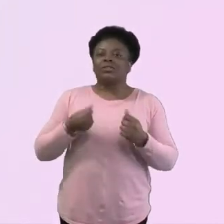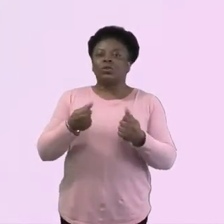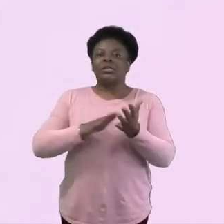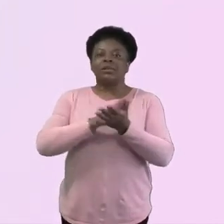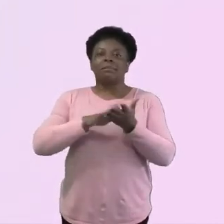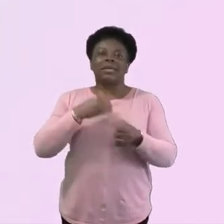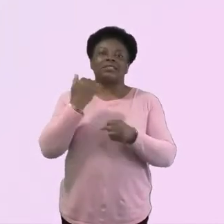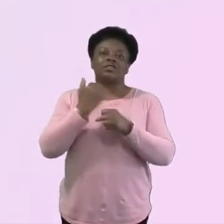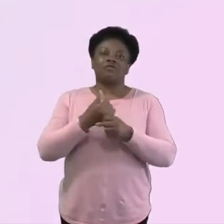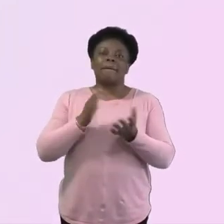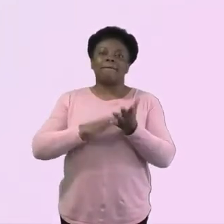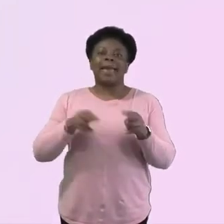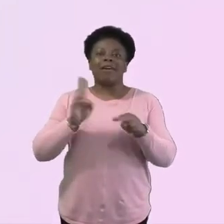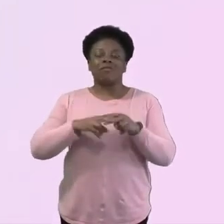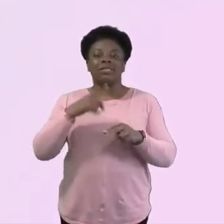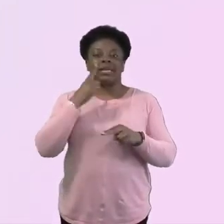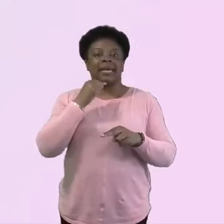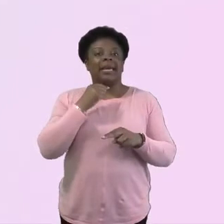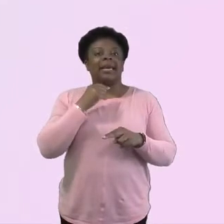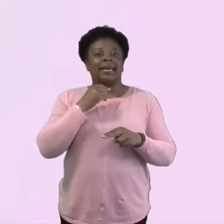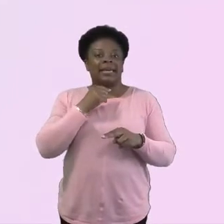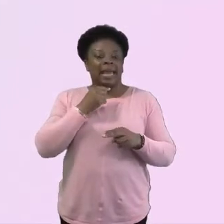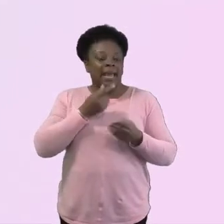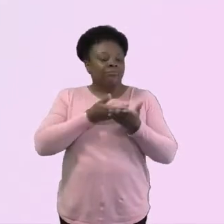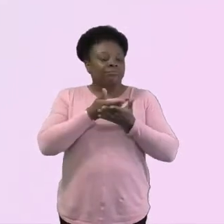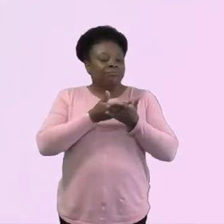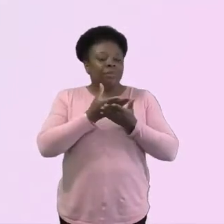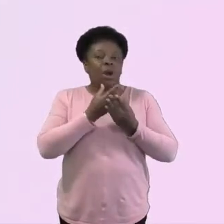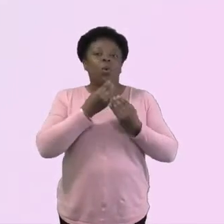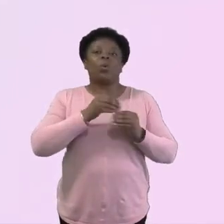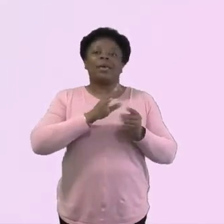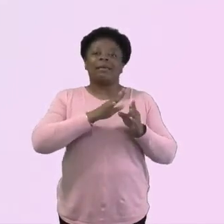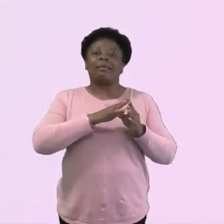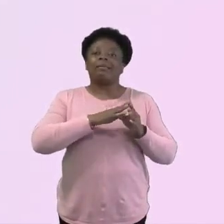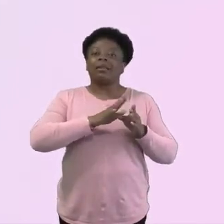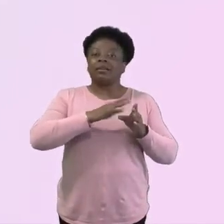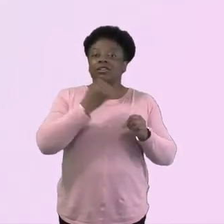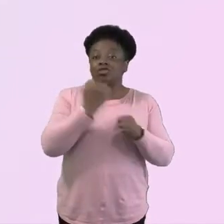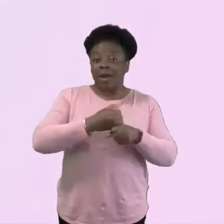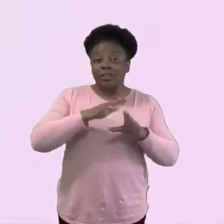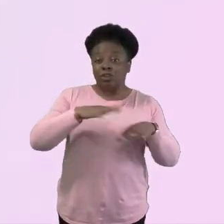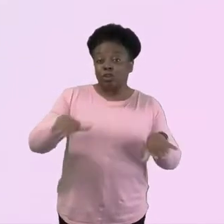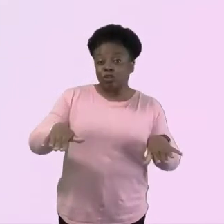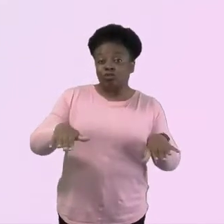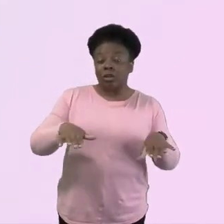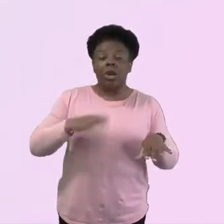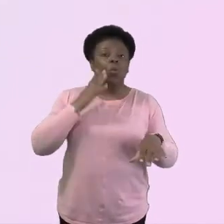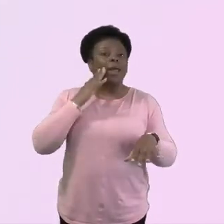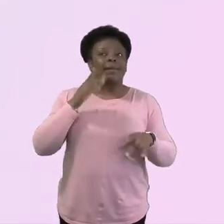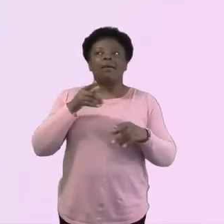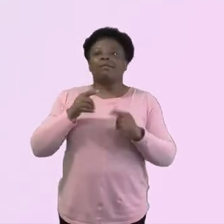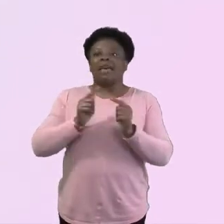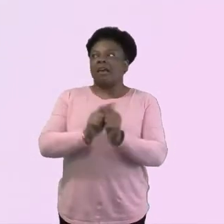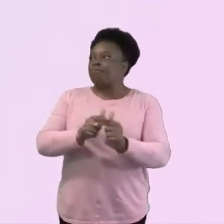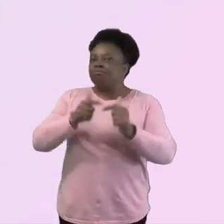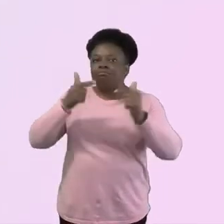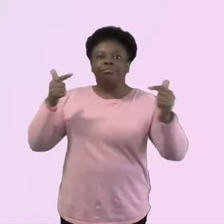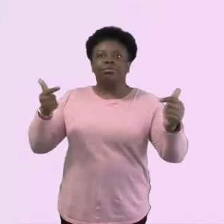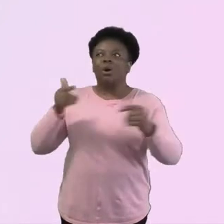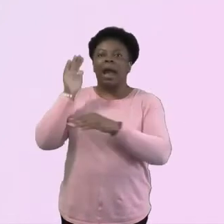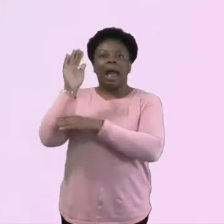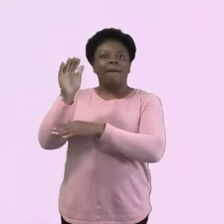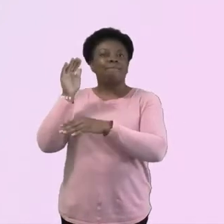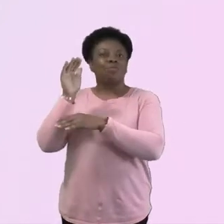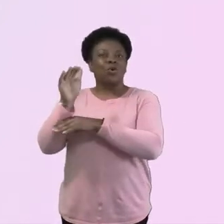with grandchildren abroad that they haven't seen in person for like 18 months? So, I mean, that's really specific. But